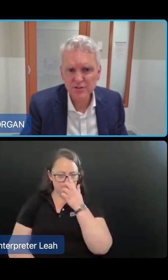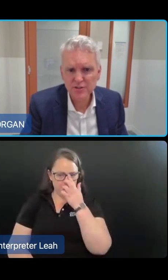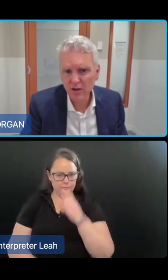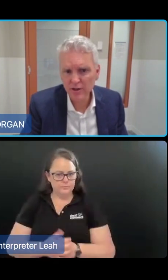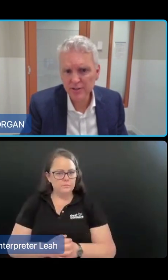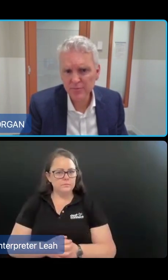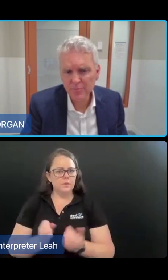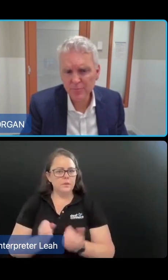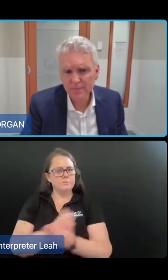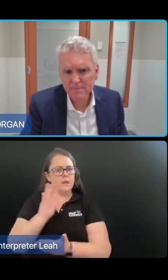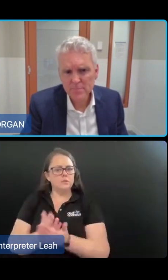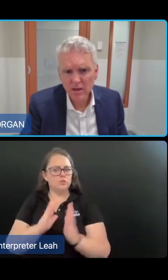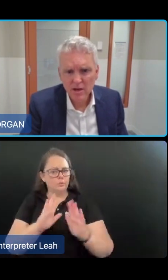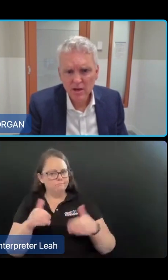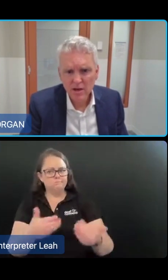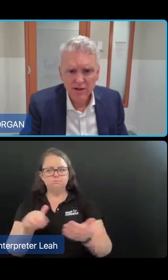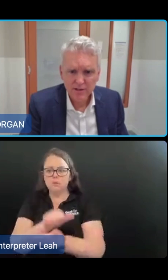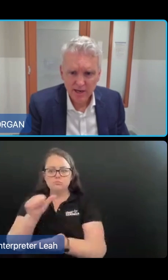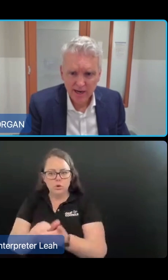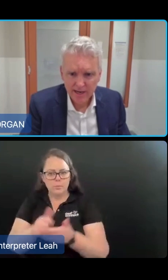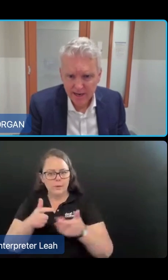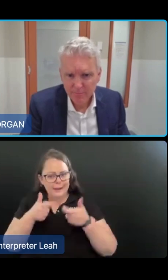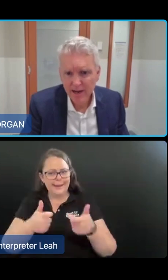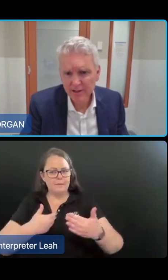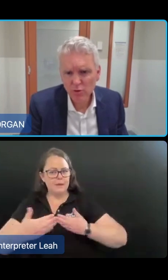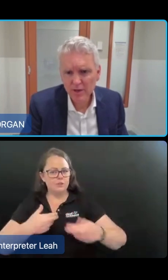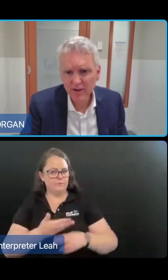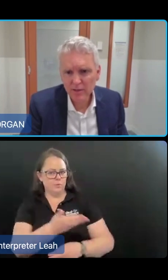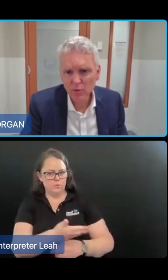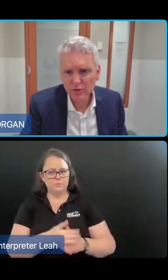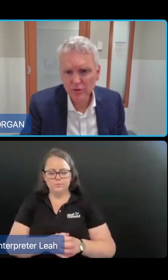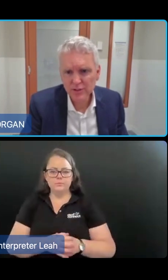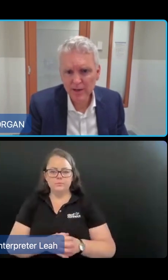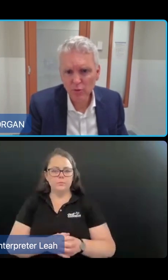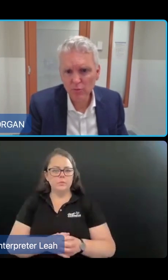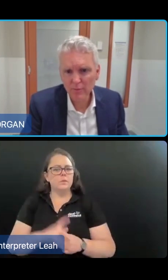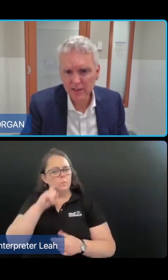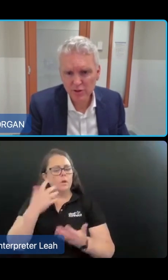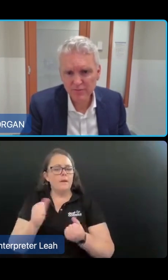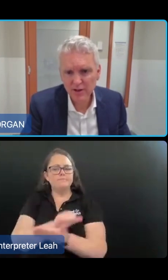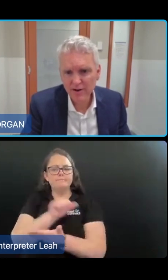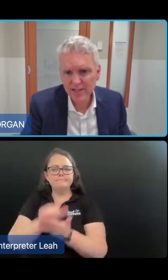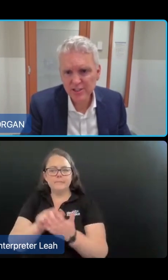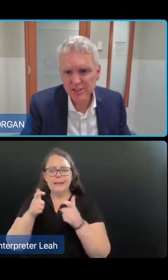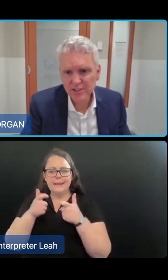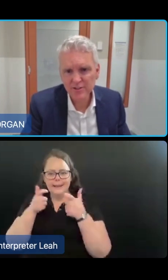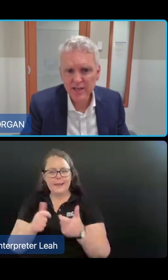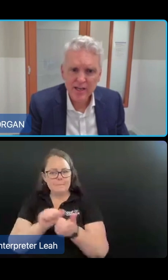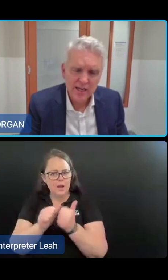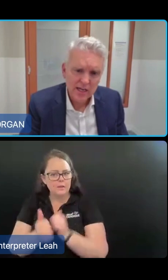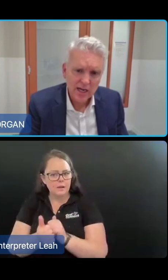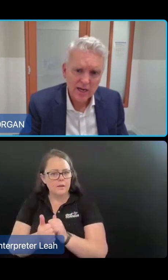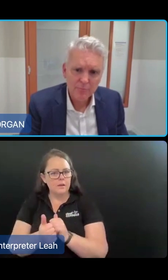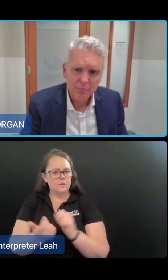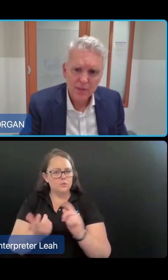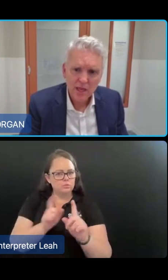services for their clients. Funded care partners will be available to help people make the most of their aged care services services.